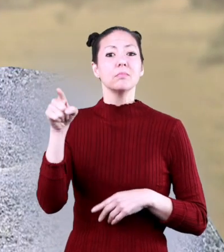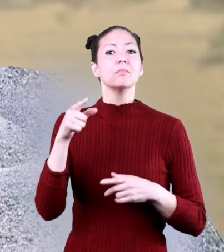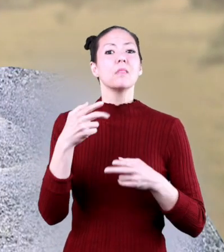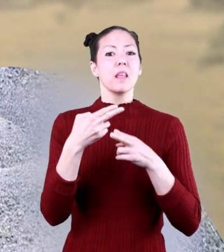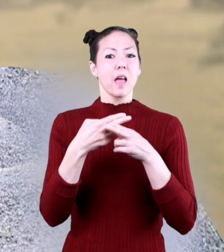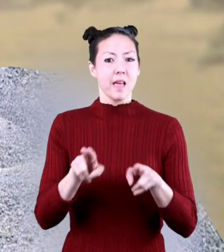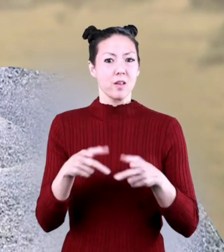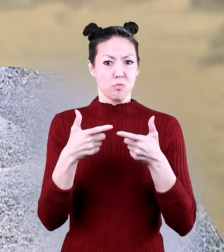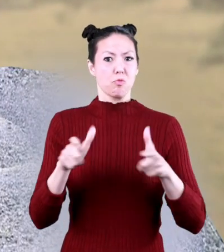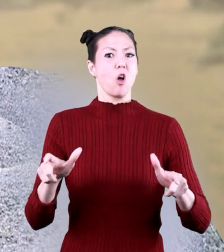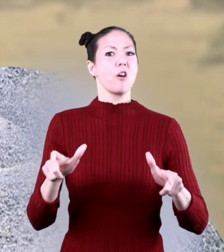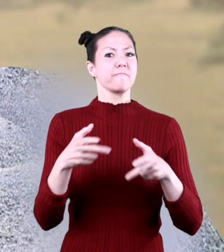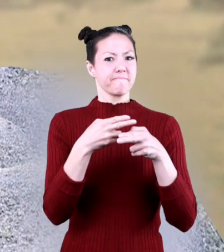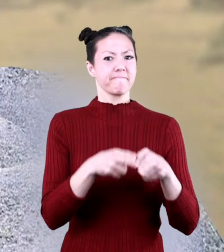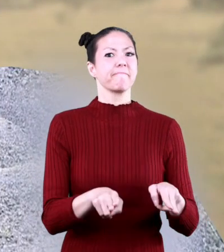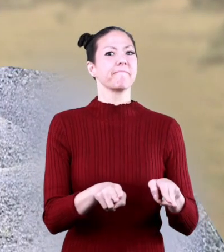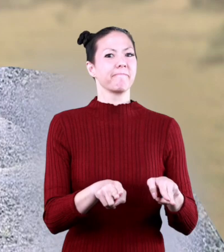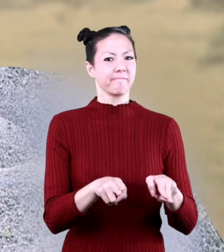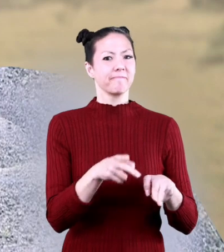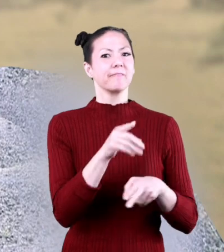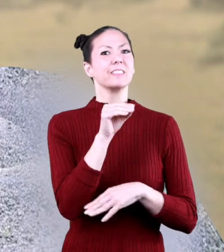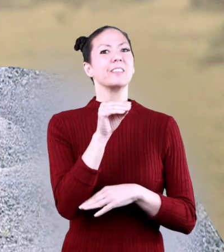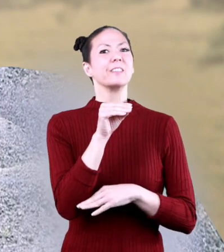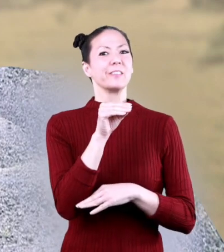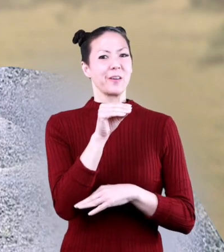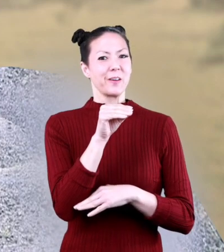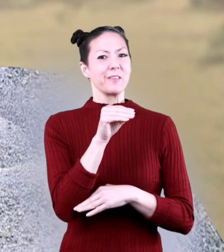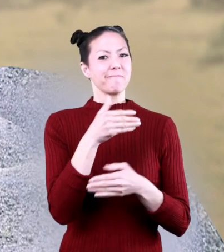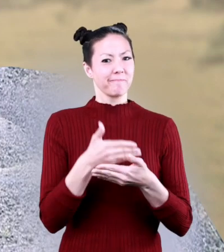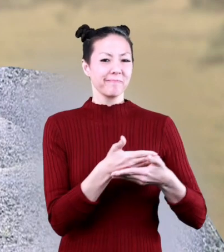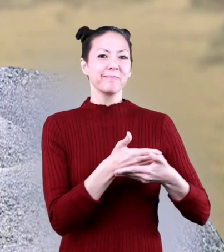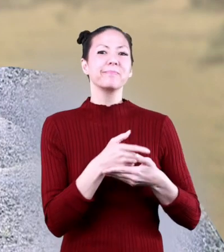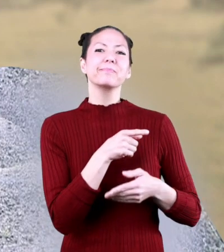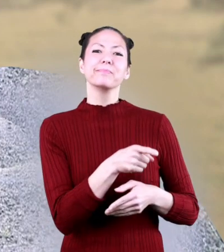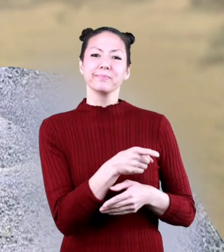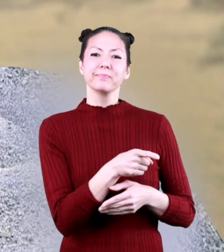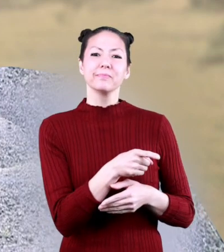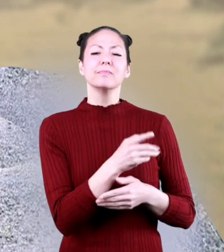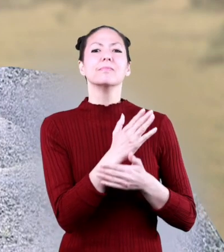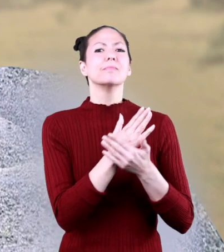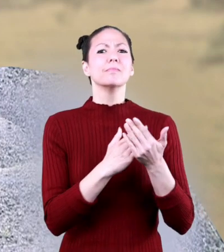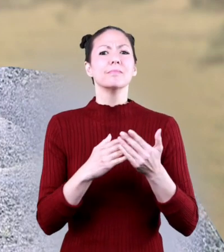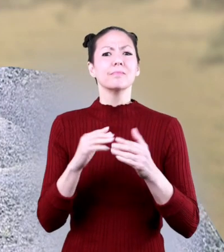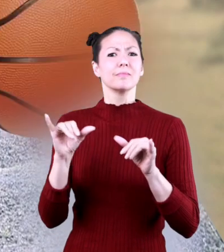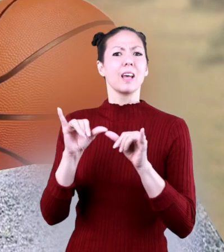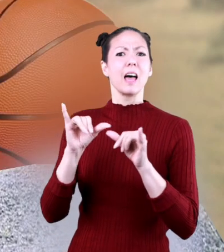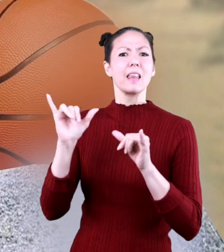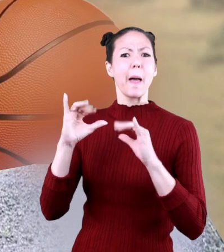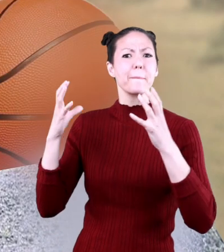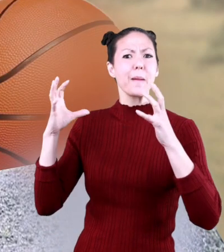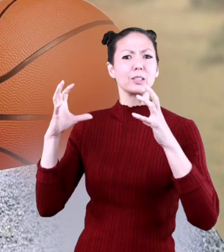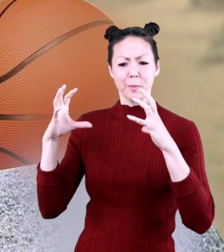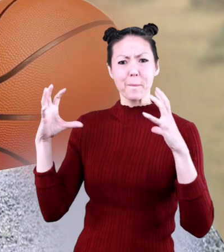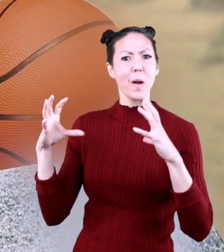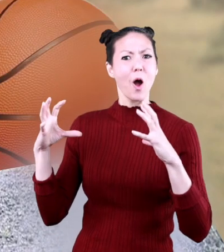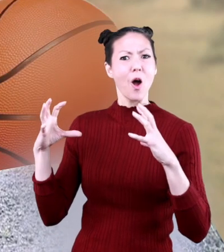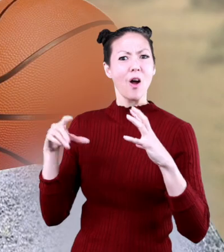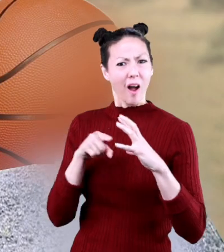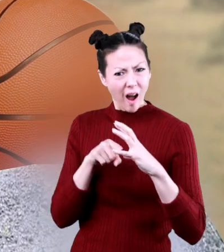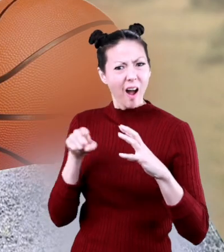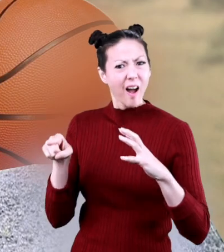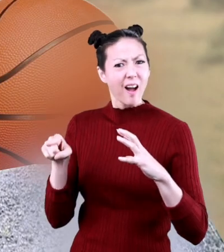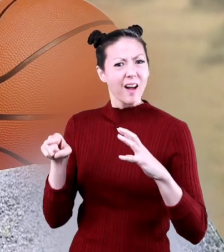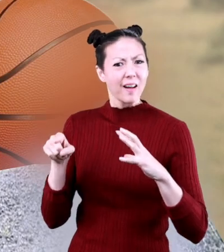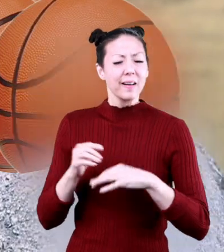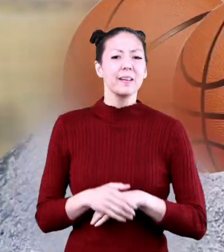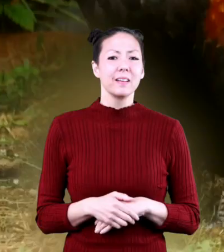is that it laid some of the largest eggs of all the dinosaurs each egg was about the size of a